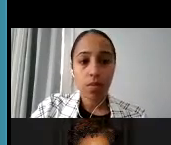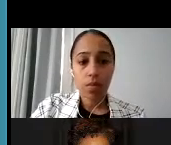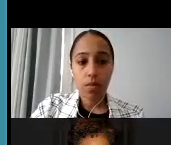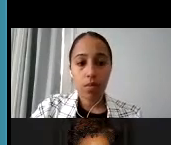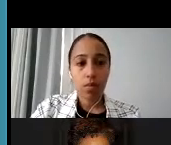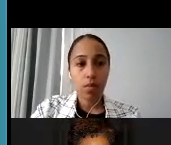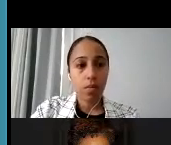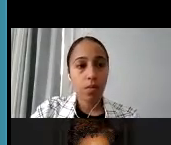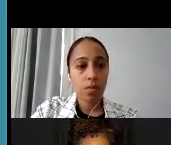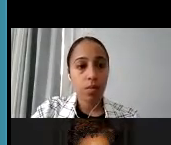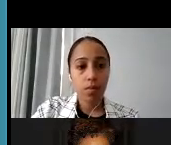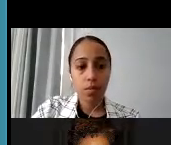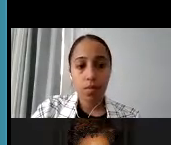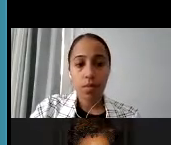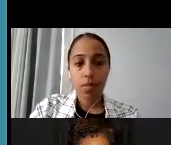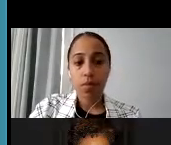and